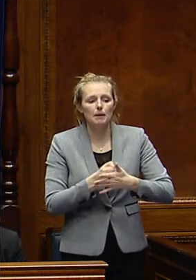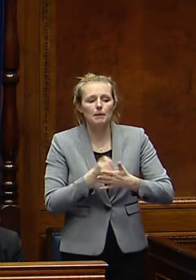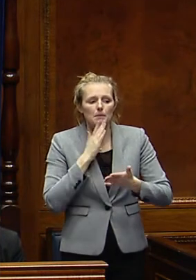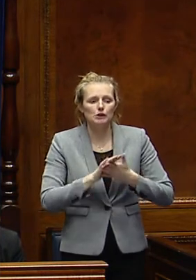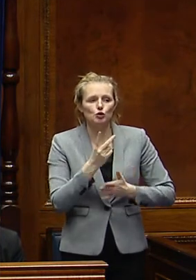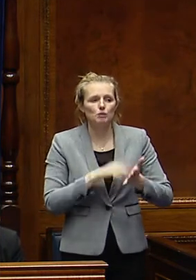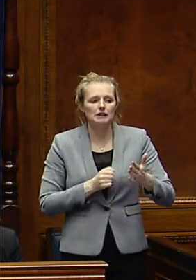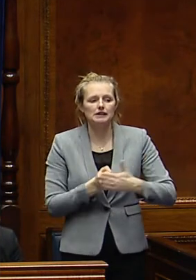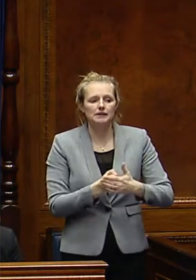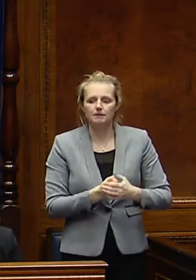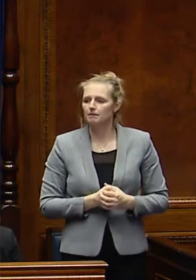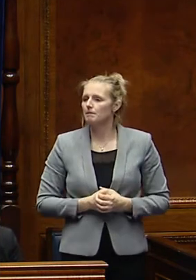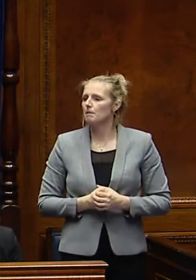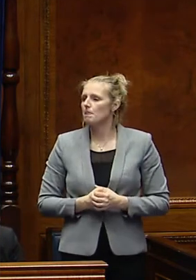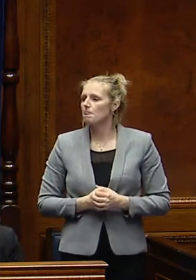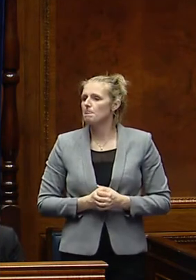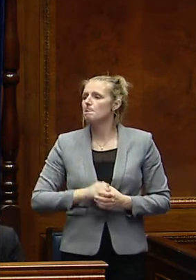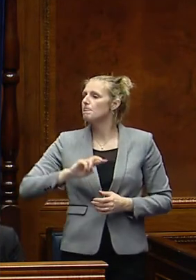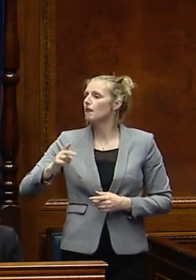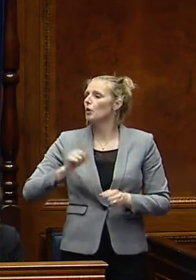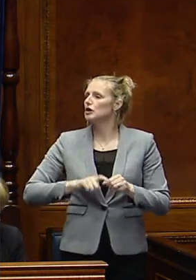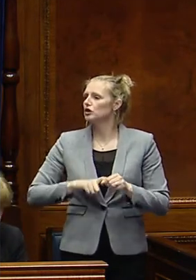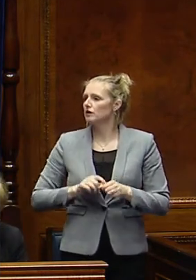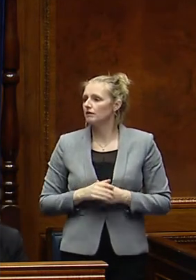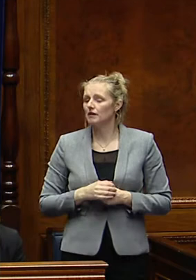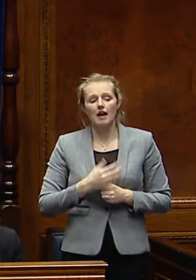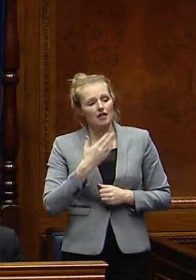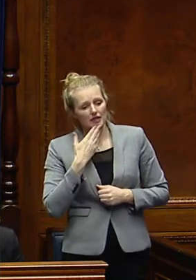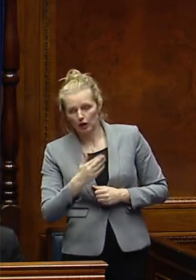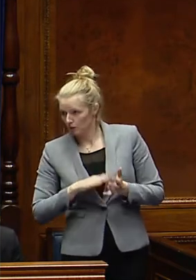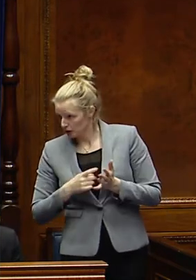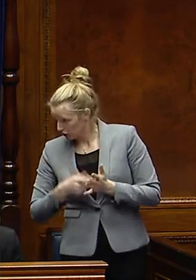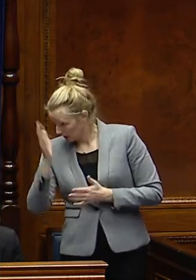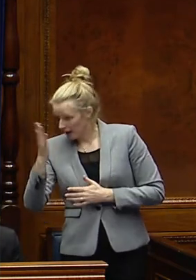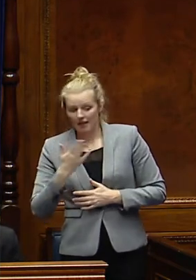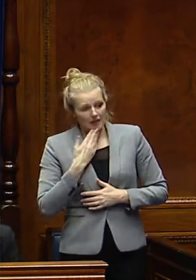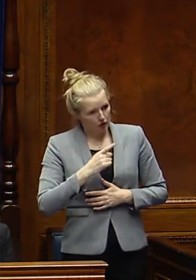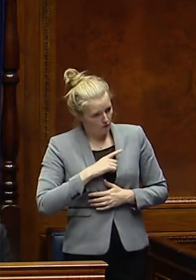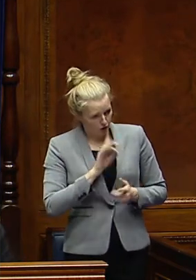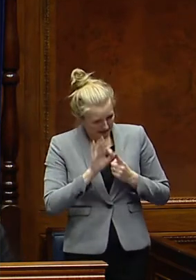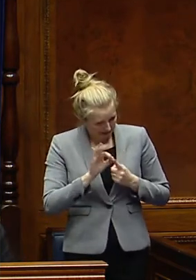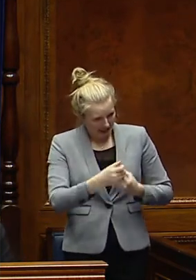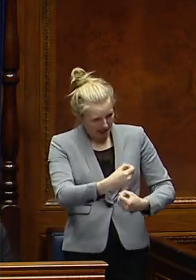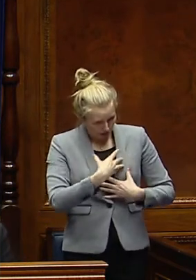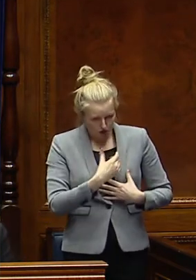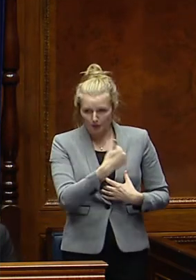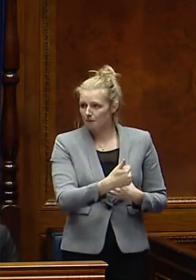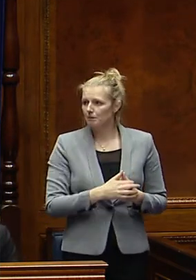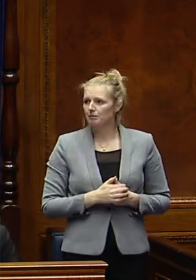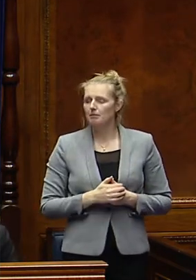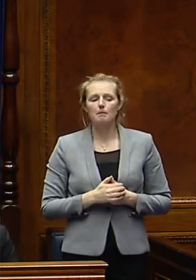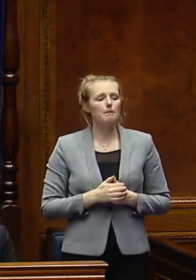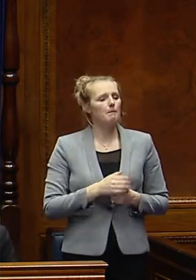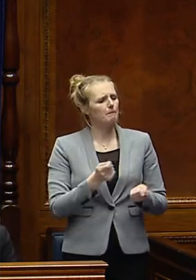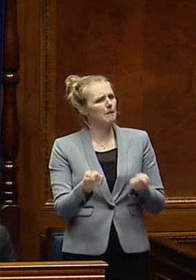Thank you. Joanne Bunting, supplementary. Thank you, Mr Speaker, and I thank the minister for a very detailed answer. The minister will know